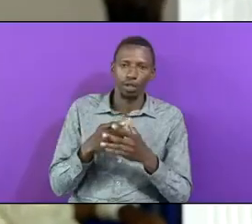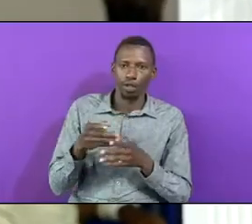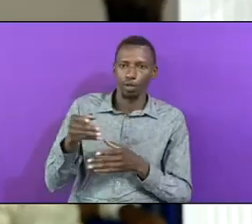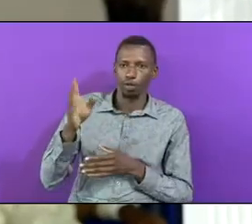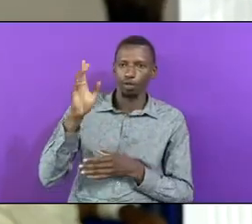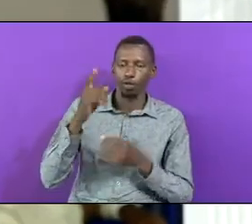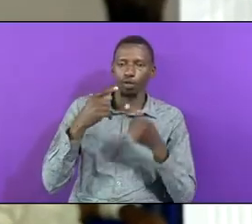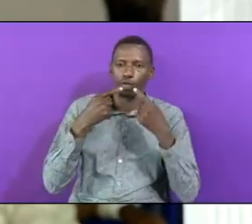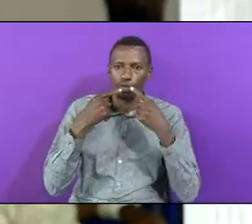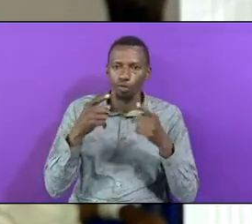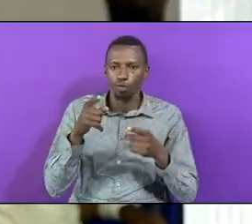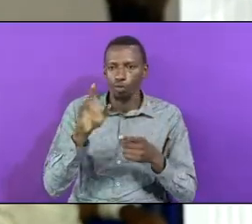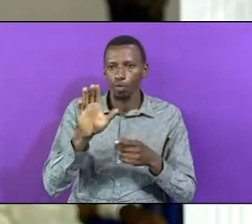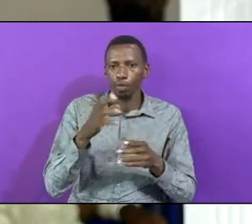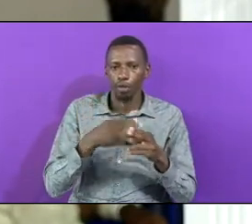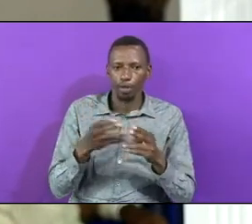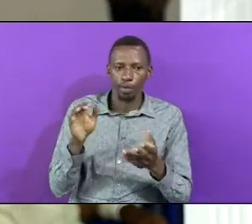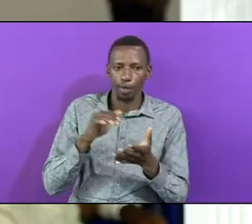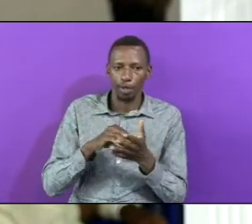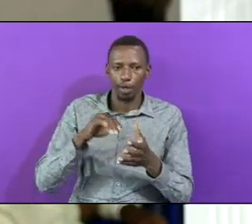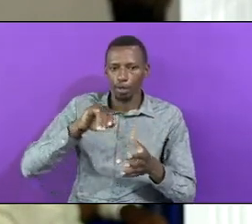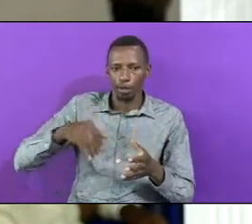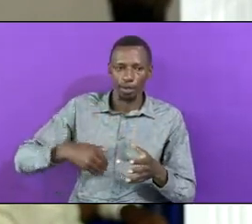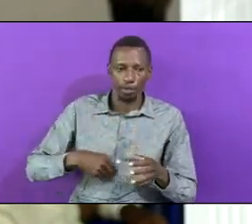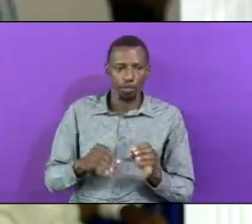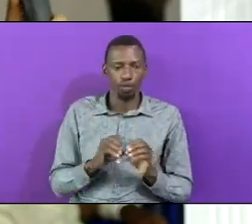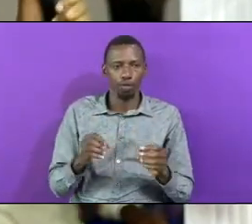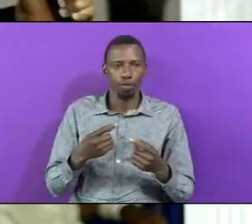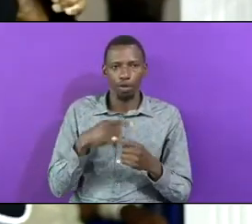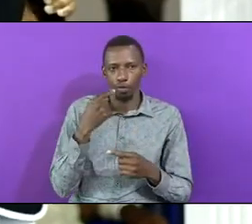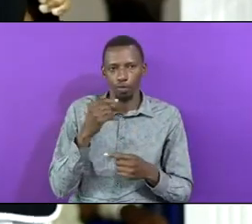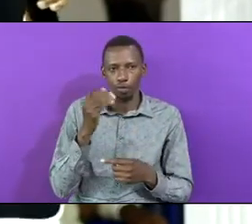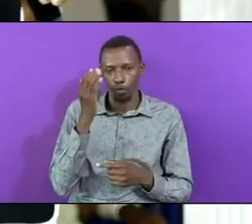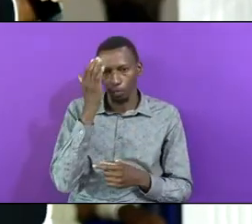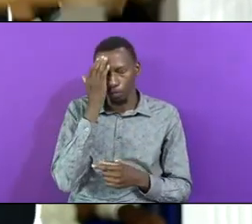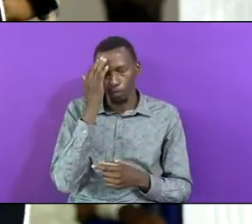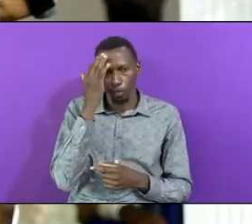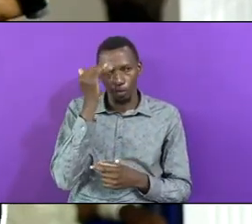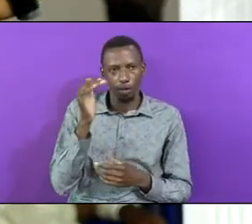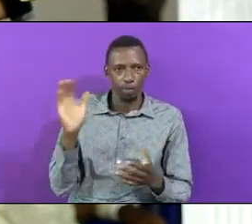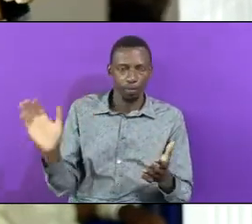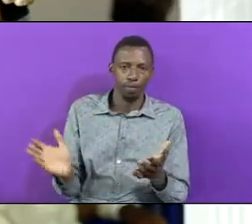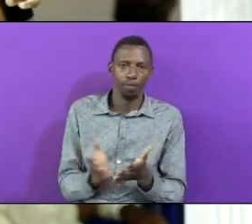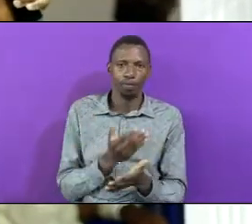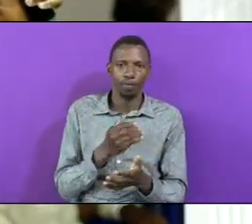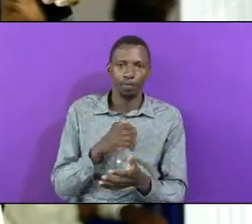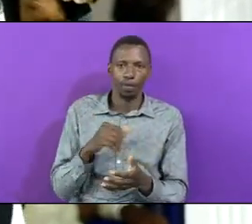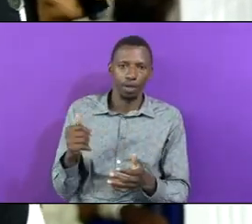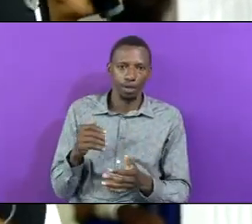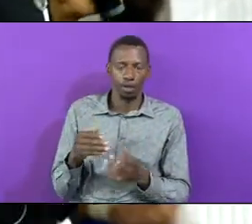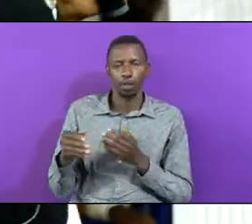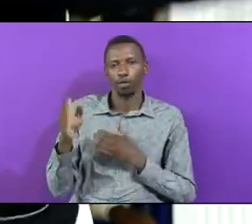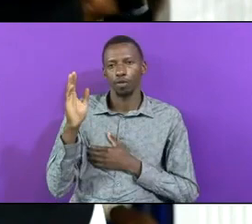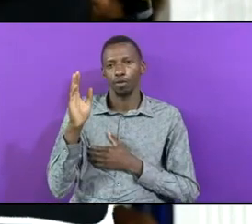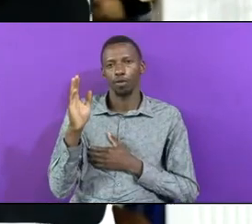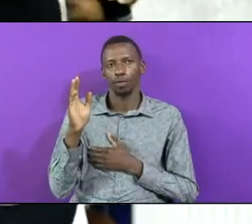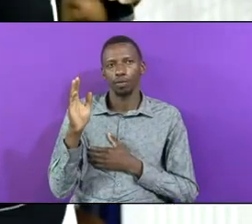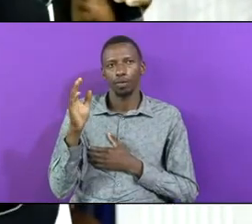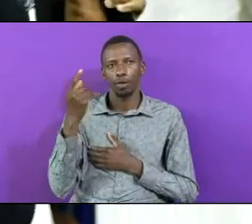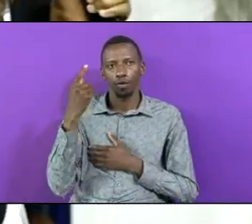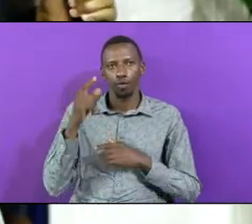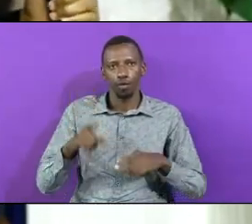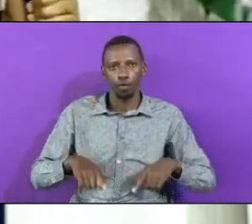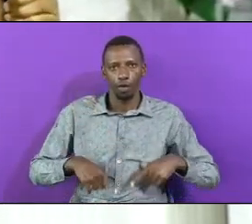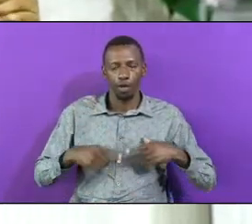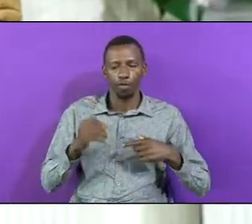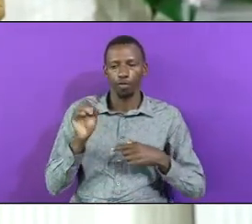Longer Be Called Jacobo But Who Israel Because He Has Removed Other Gods From His And From The Life Of His